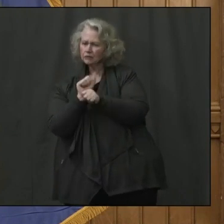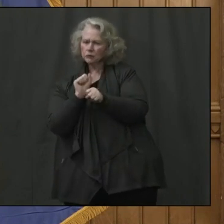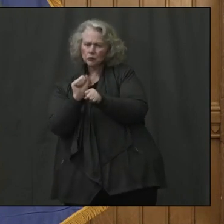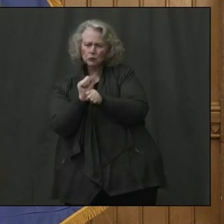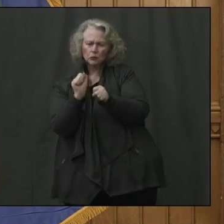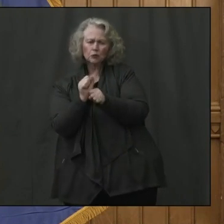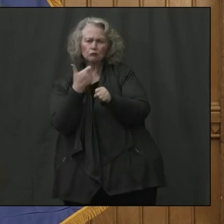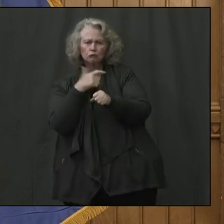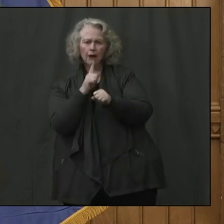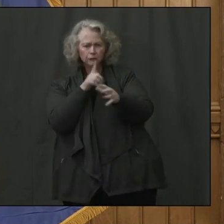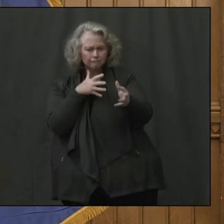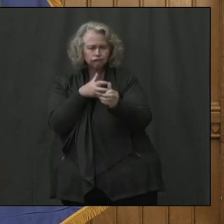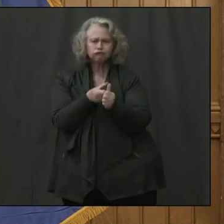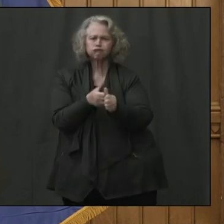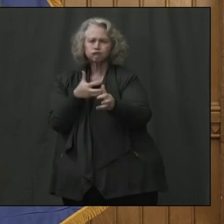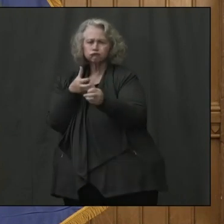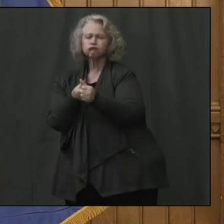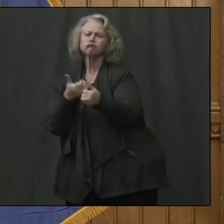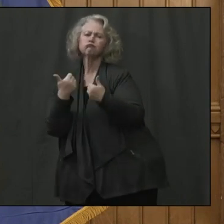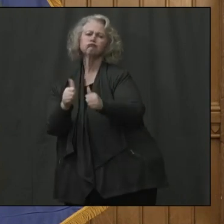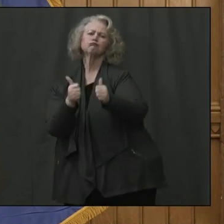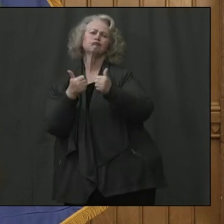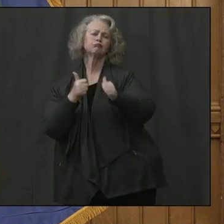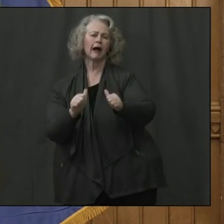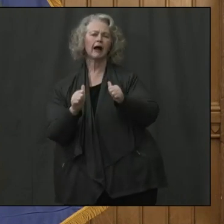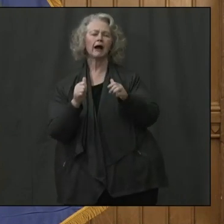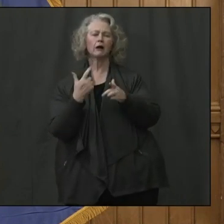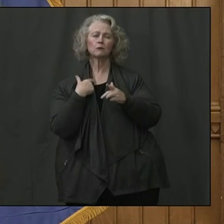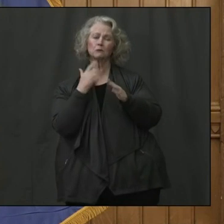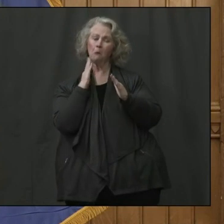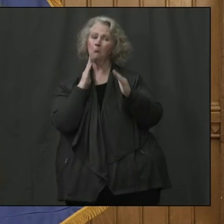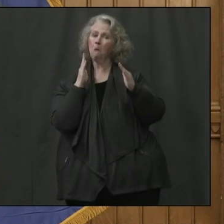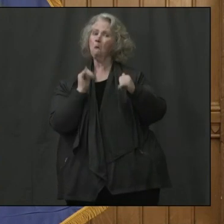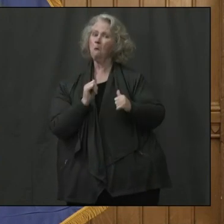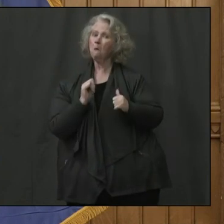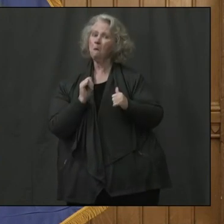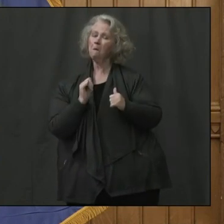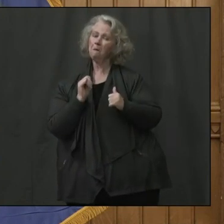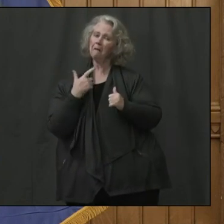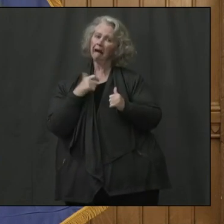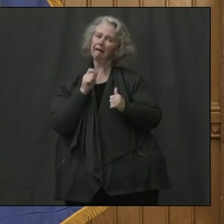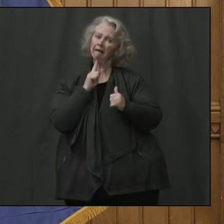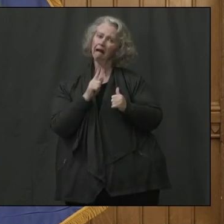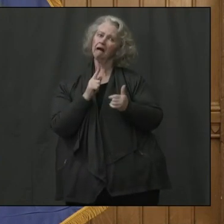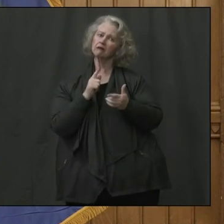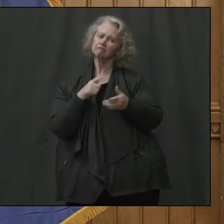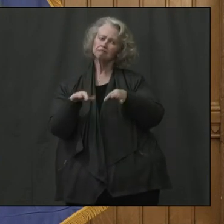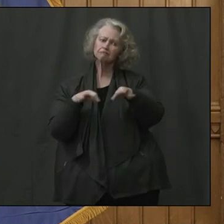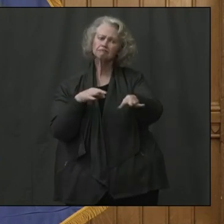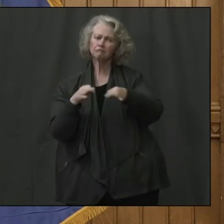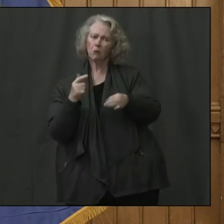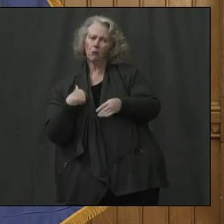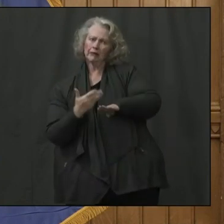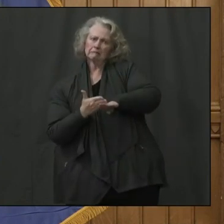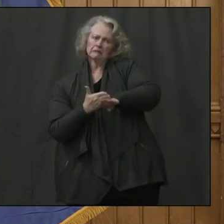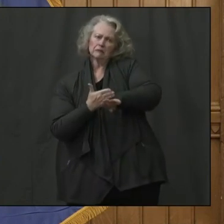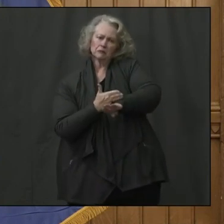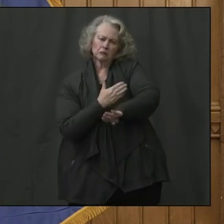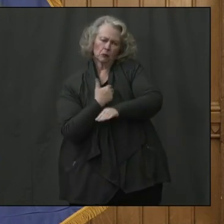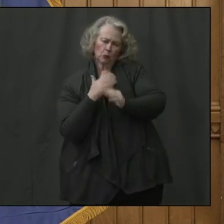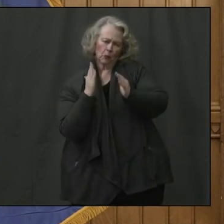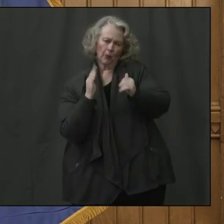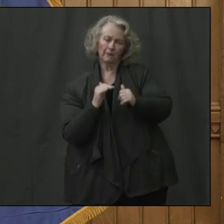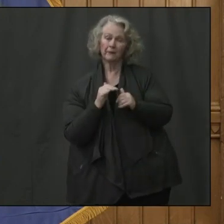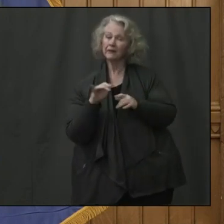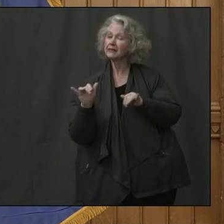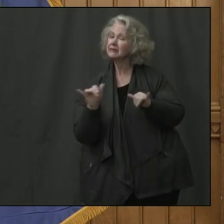this as well. And I hope to be able to show you some progress soon. And obviously, same thing at